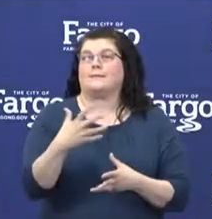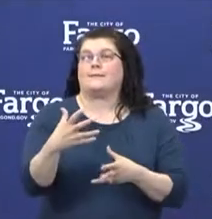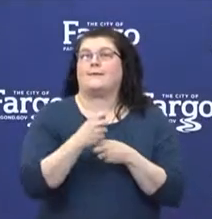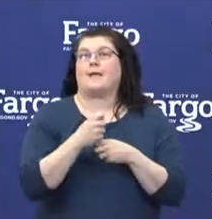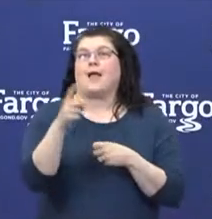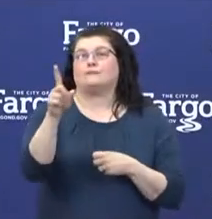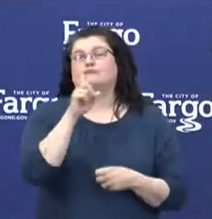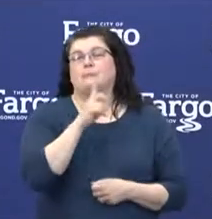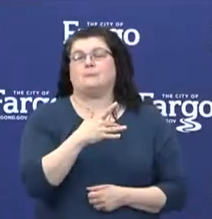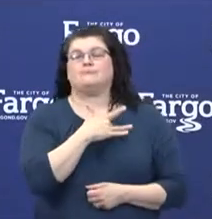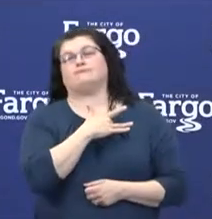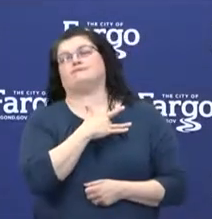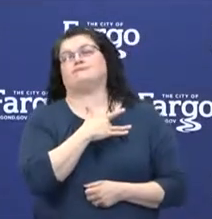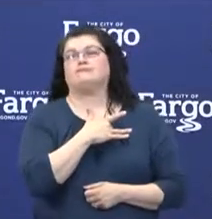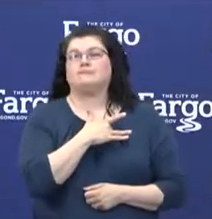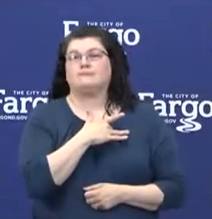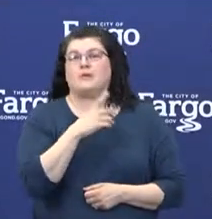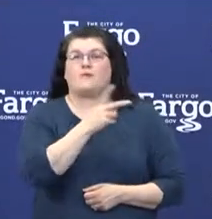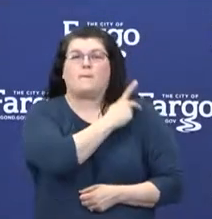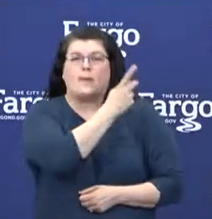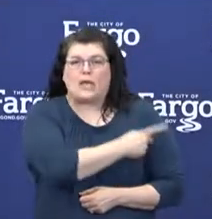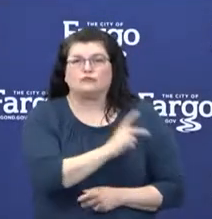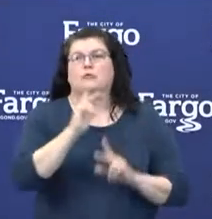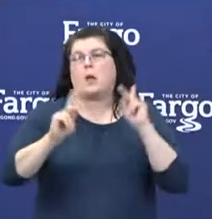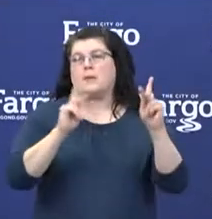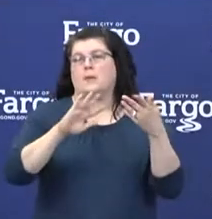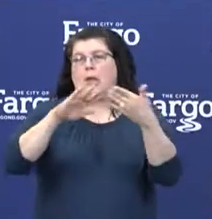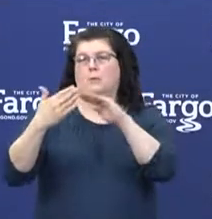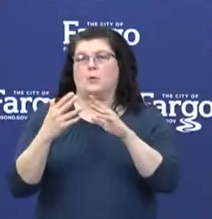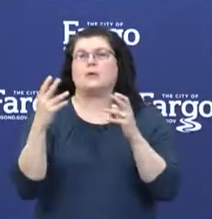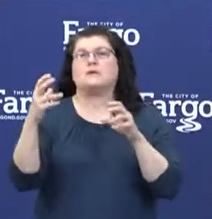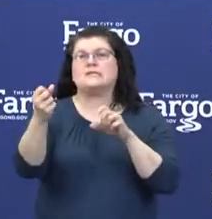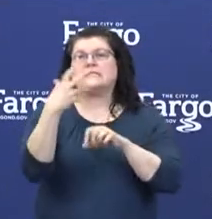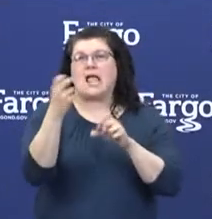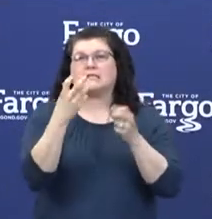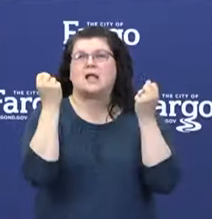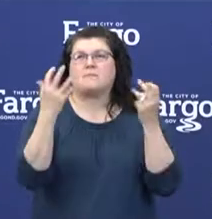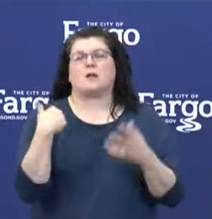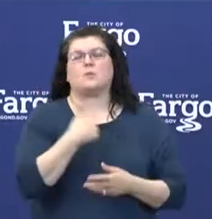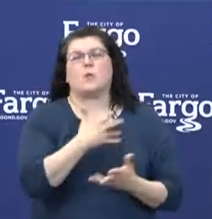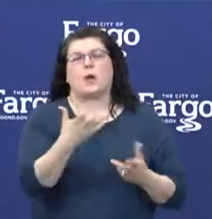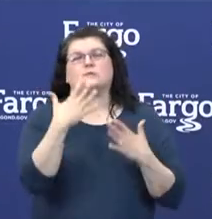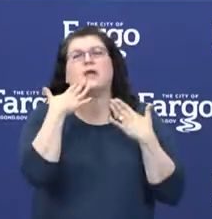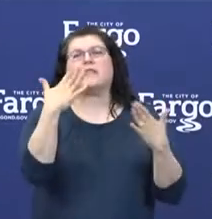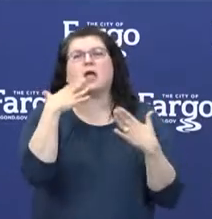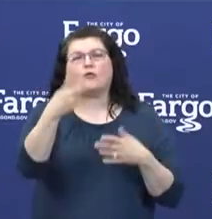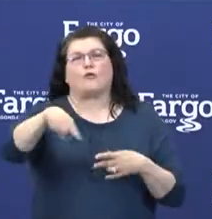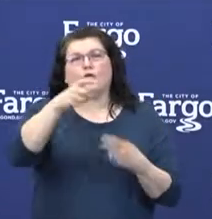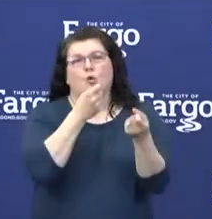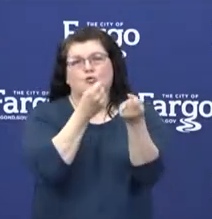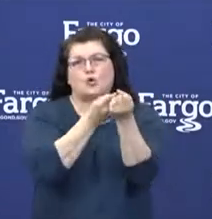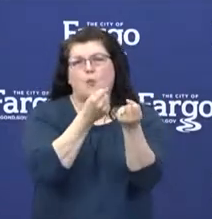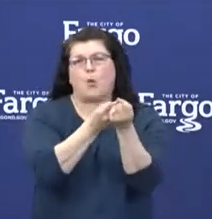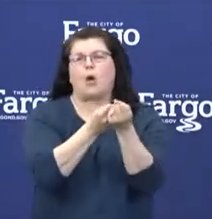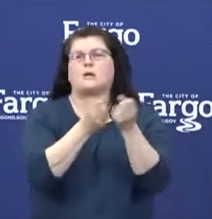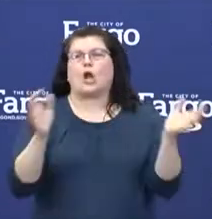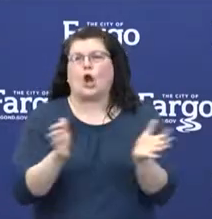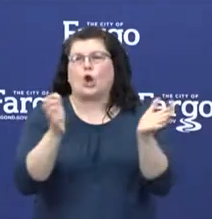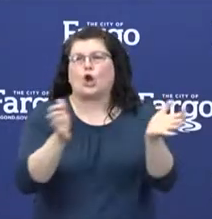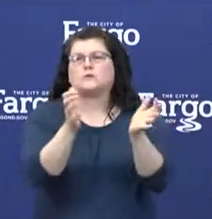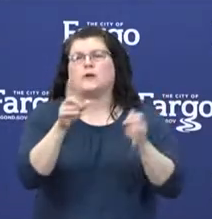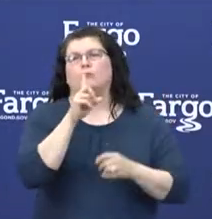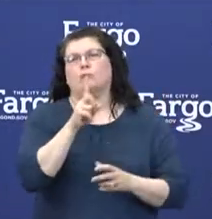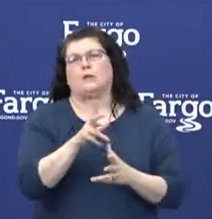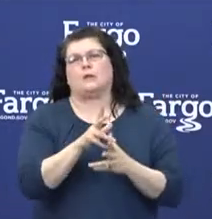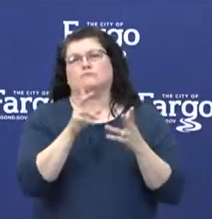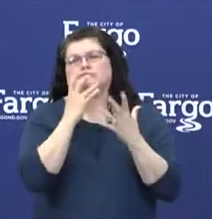from our patients and our community, and really just want to thank our communities for all their support and encouragement. It means a lot to our staff. And